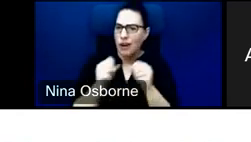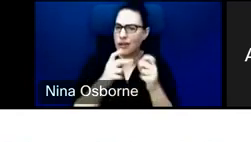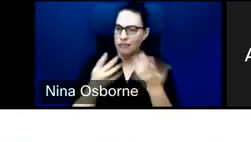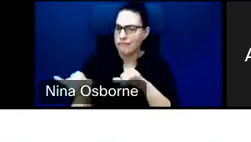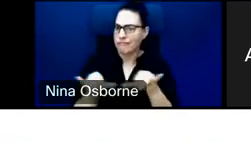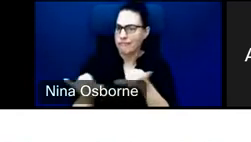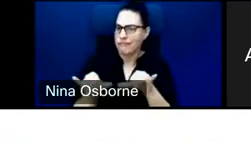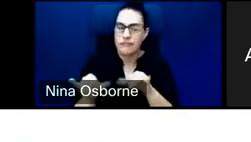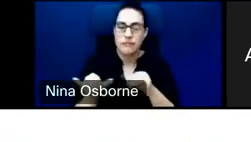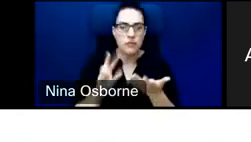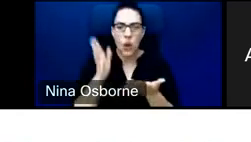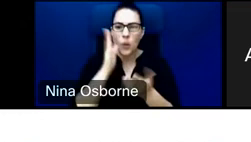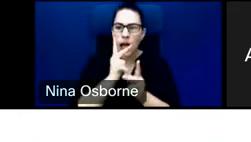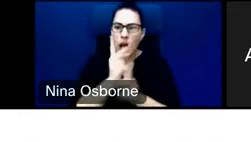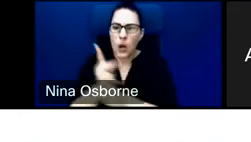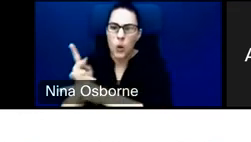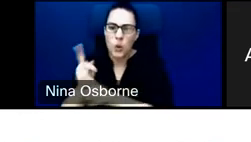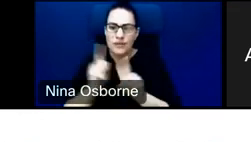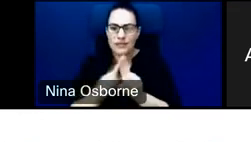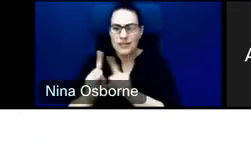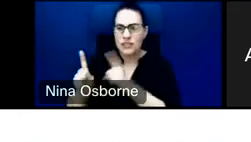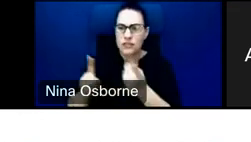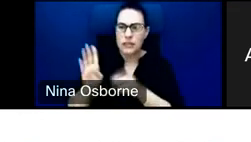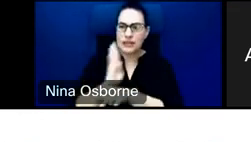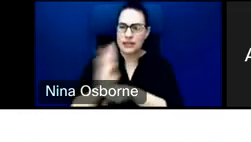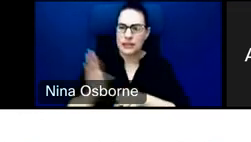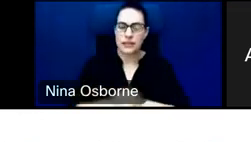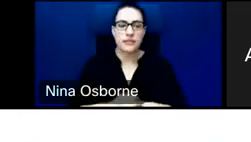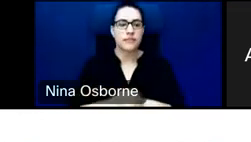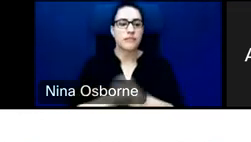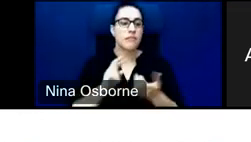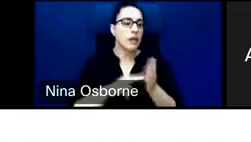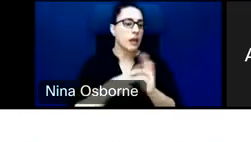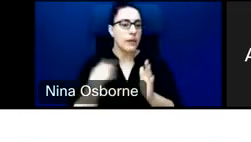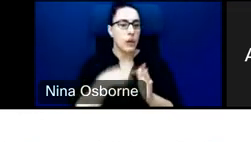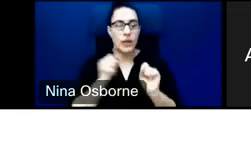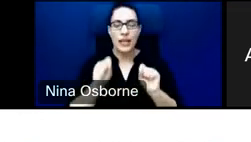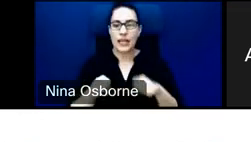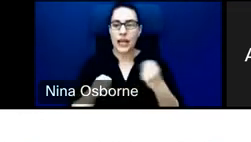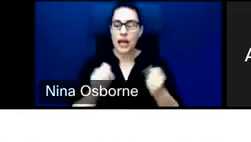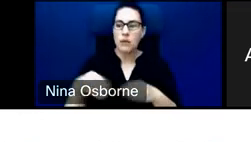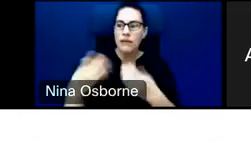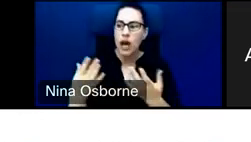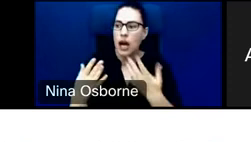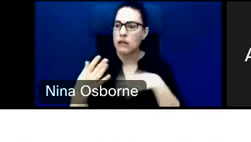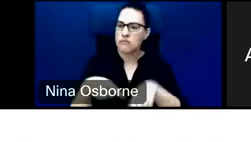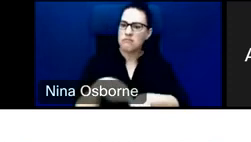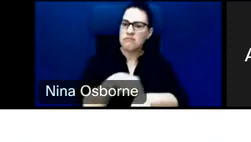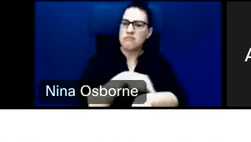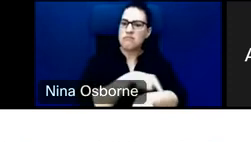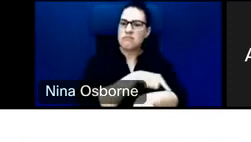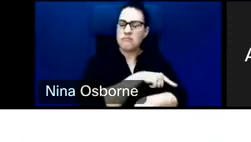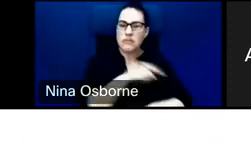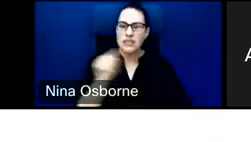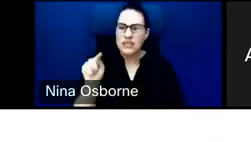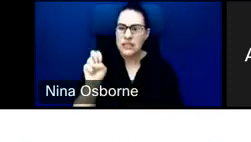provide pretty long tenors. Tenors mean the life of that loan. We're able to provide, you know, pretty long tenors